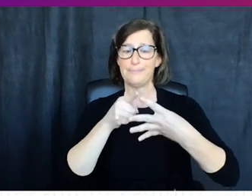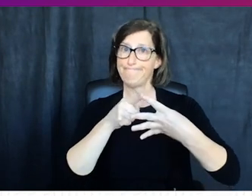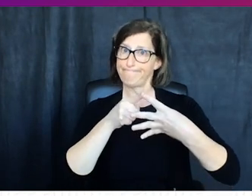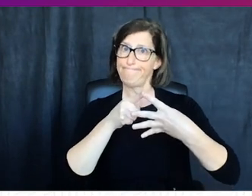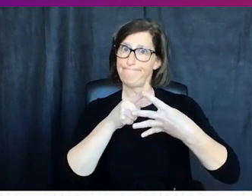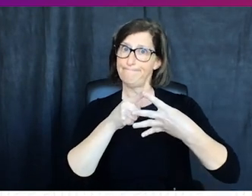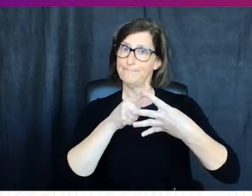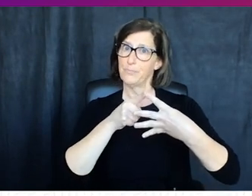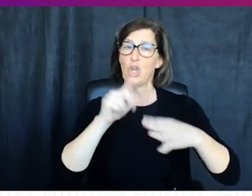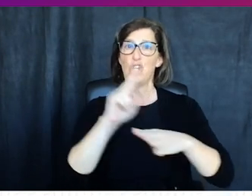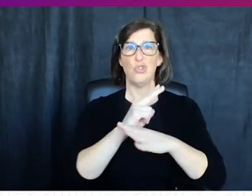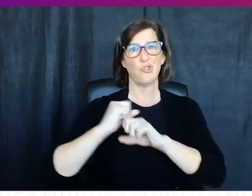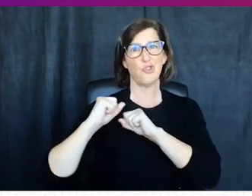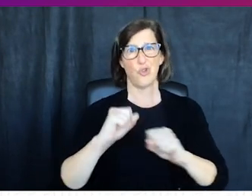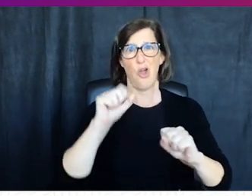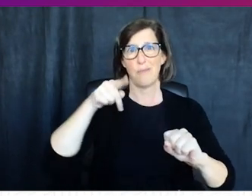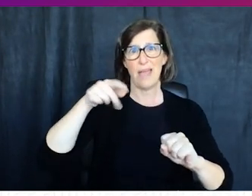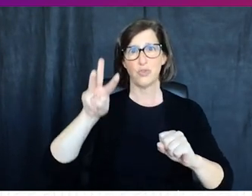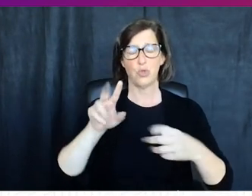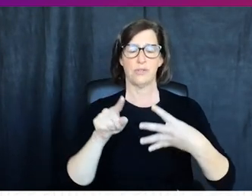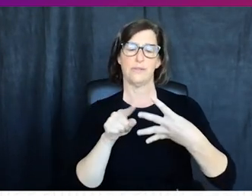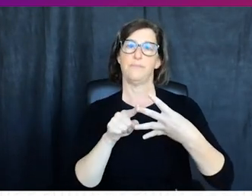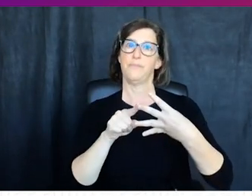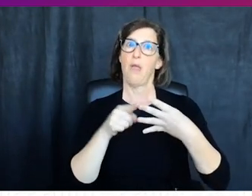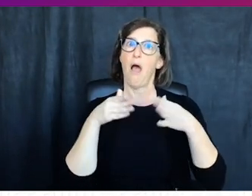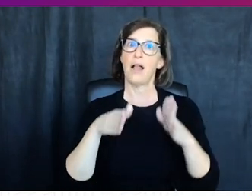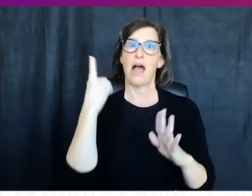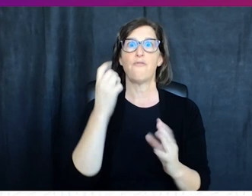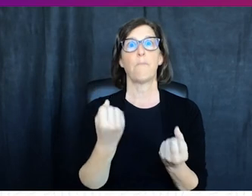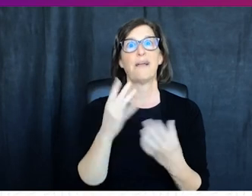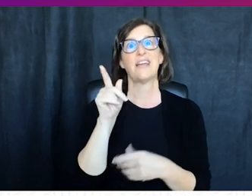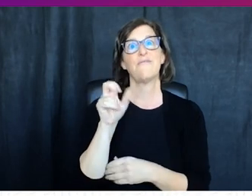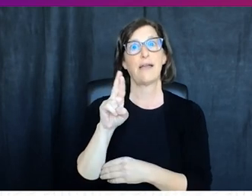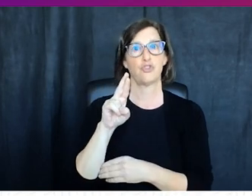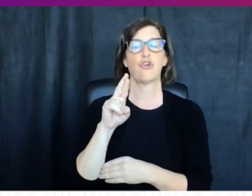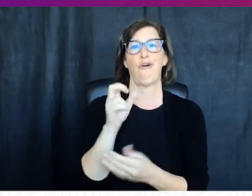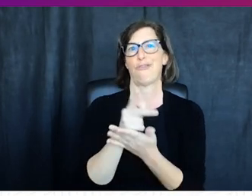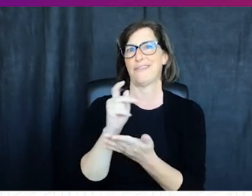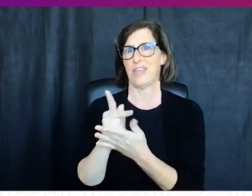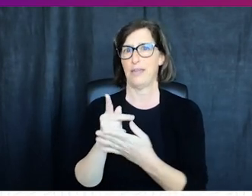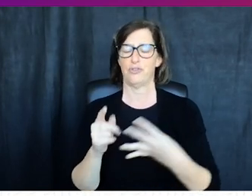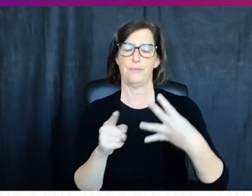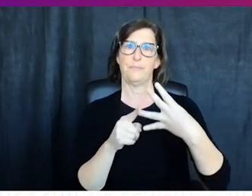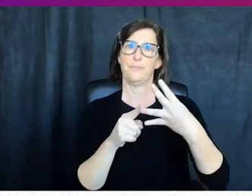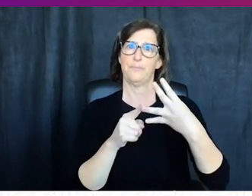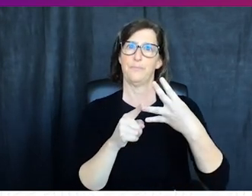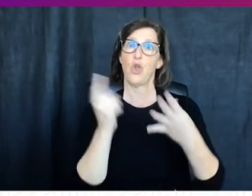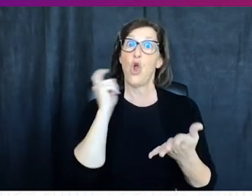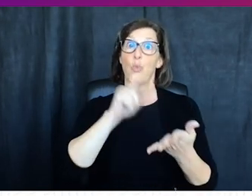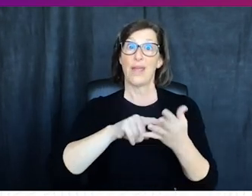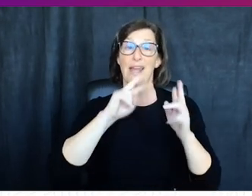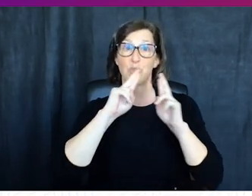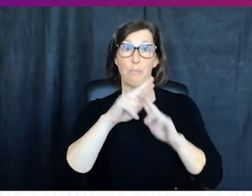behaviors are one use strong passwords two enable multi-factor authentication three